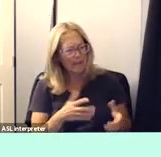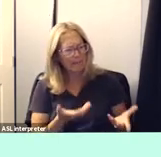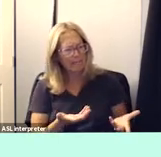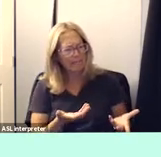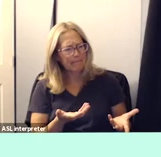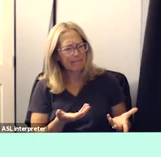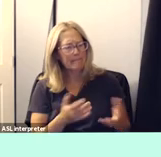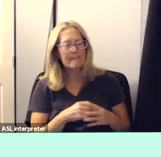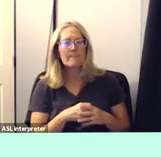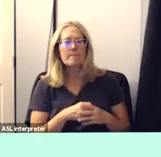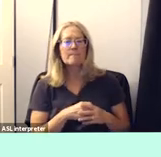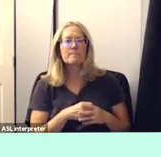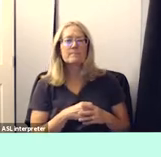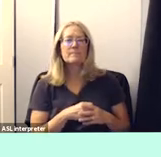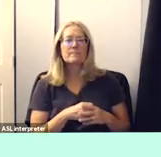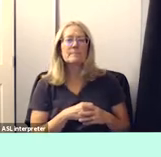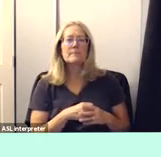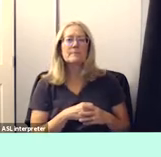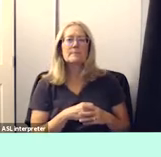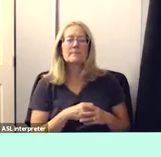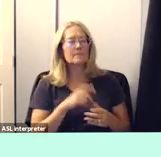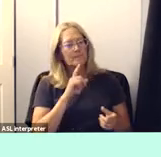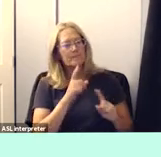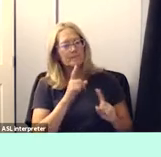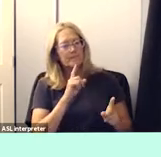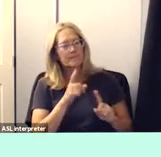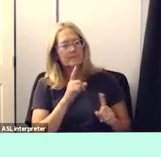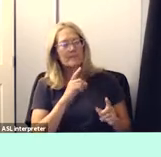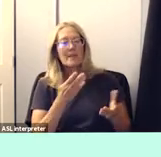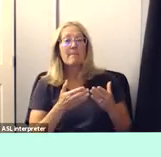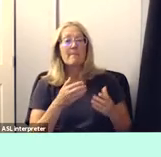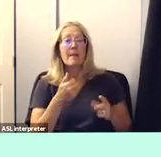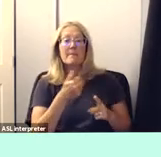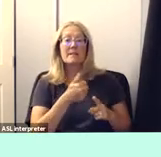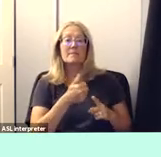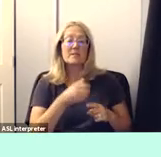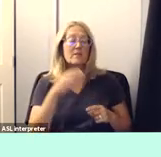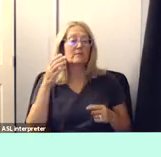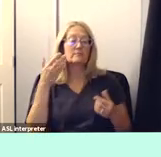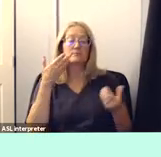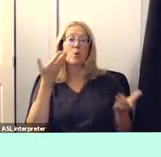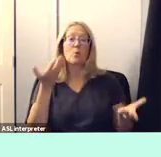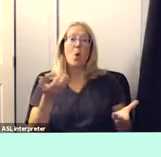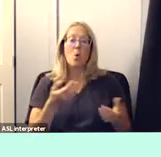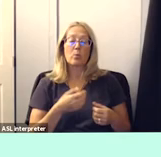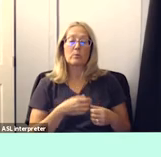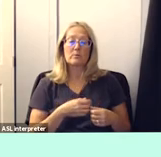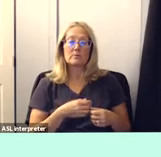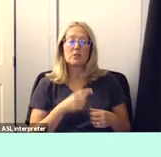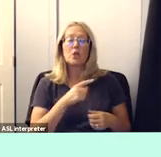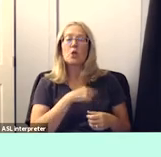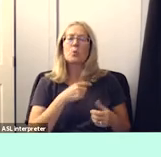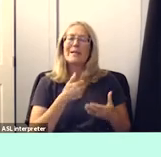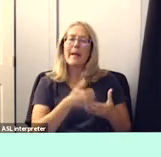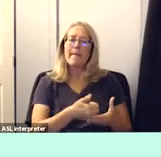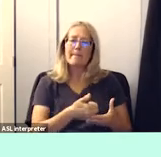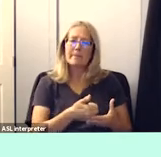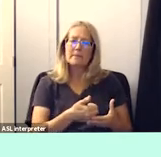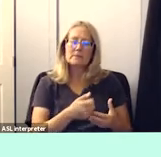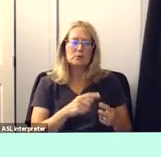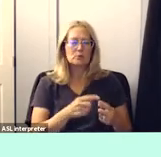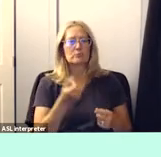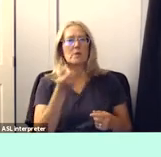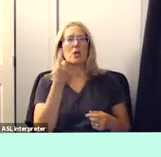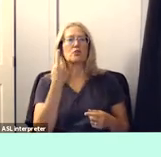you know and really dialogue back and forth maybe they don't know why it happened so we help them understand that